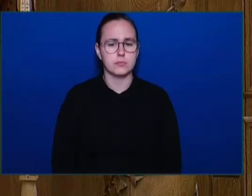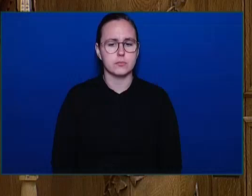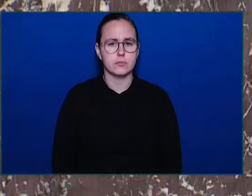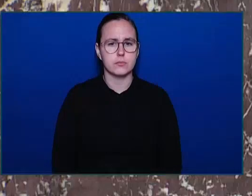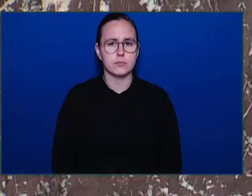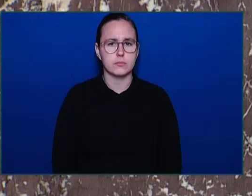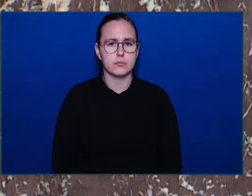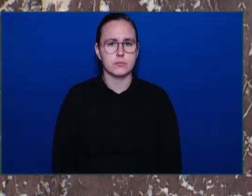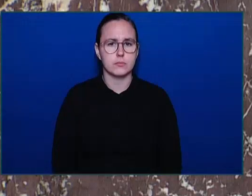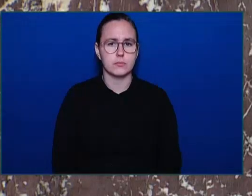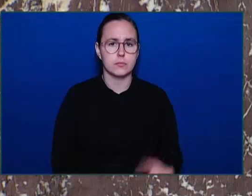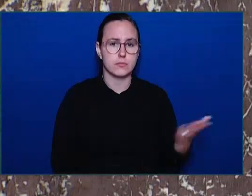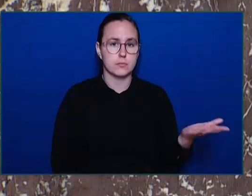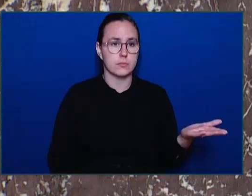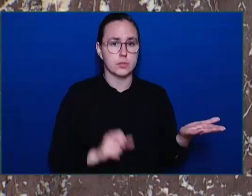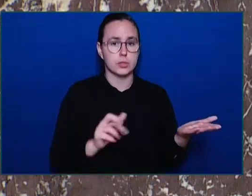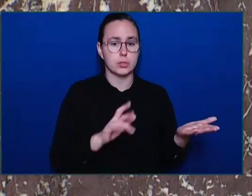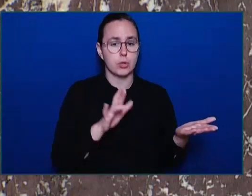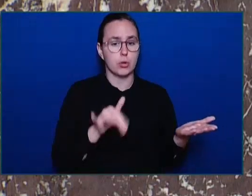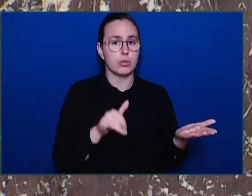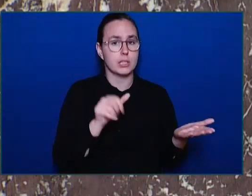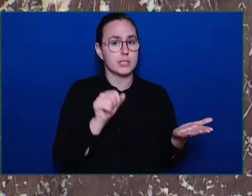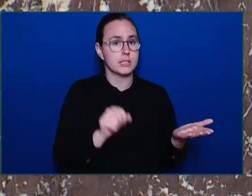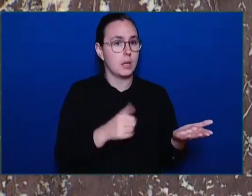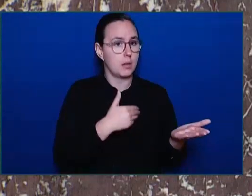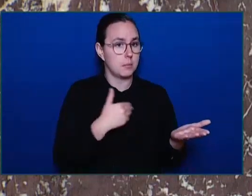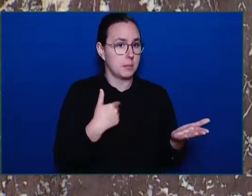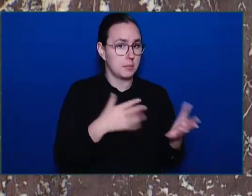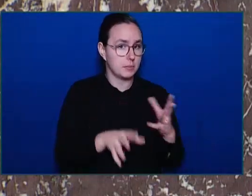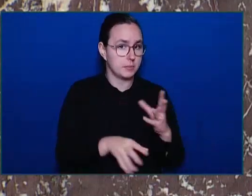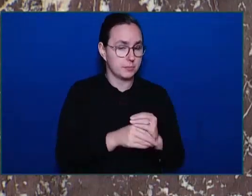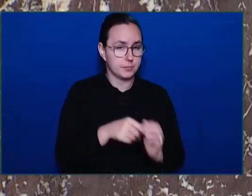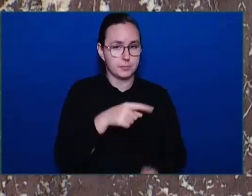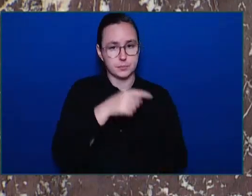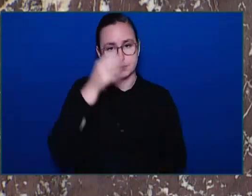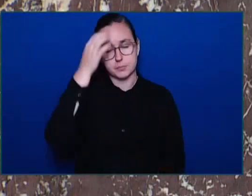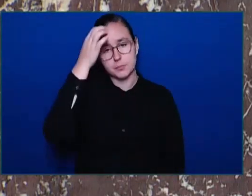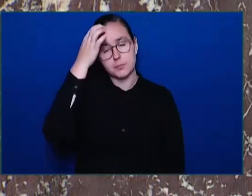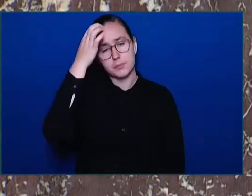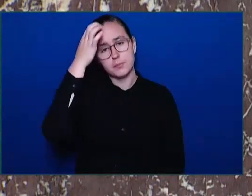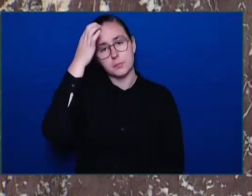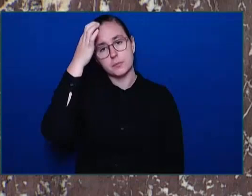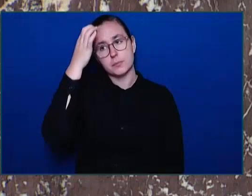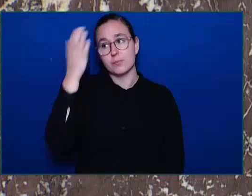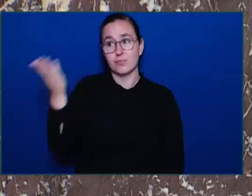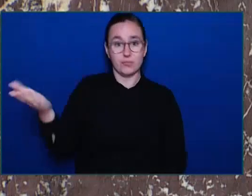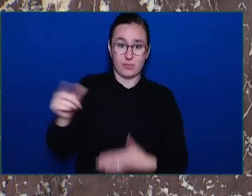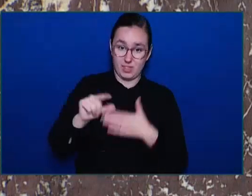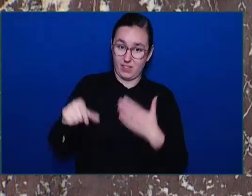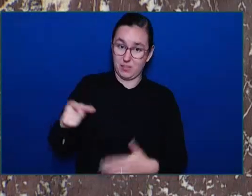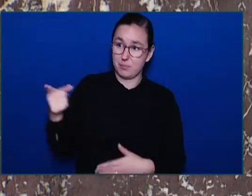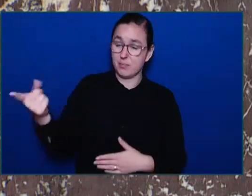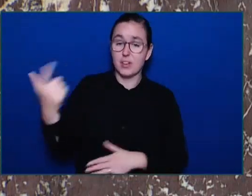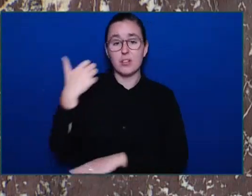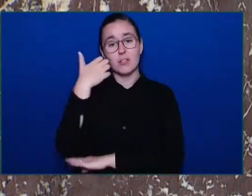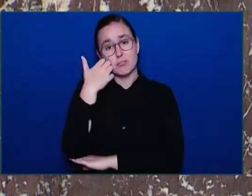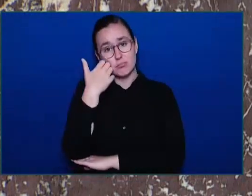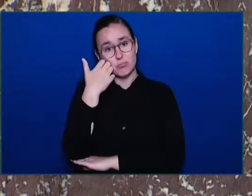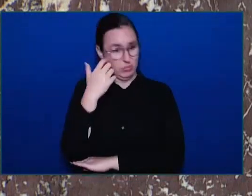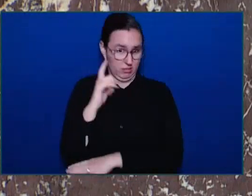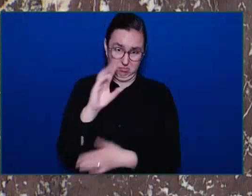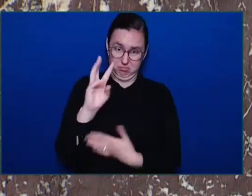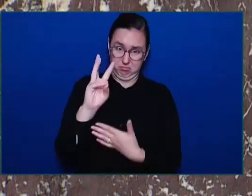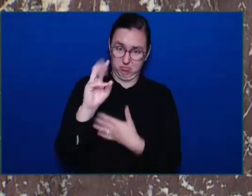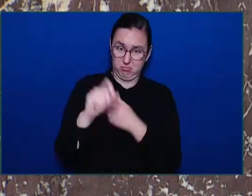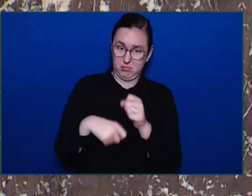What's amazing is how this government could have stood by for almost six years now and watched people get randomly attacked on the streets of this province.